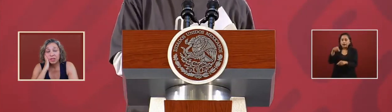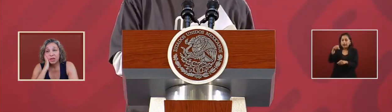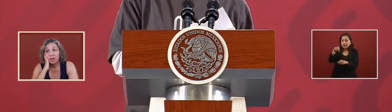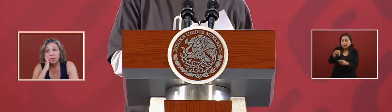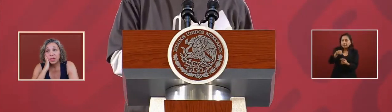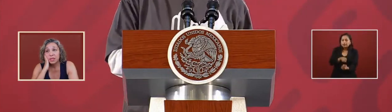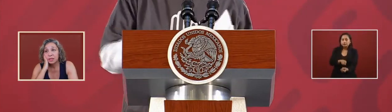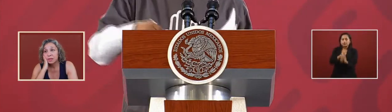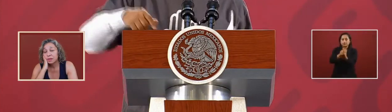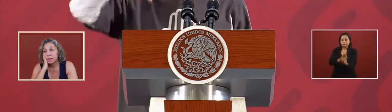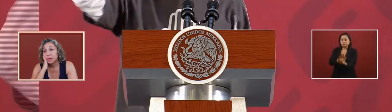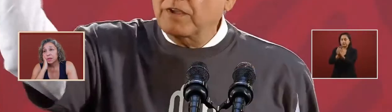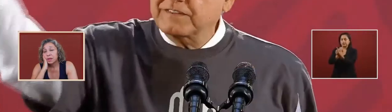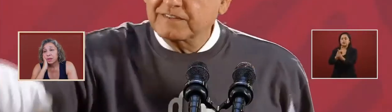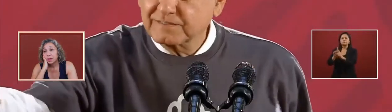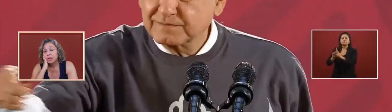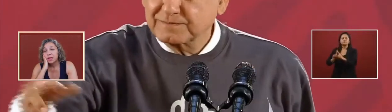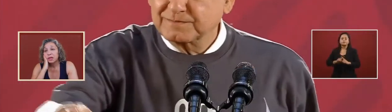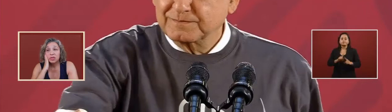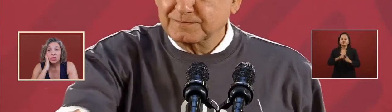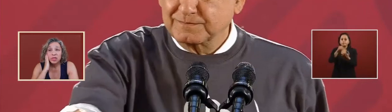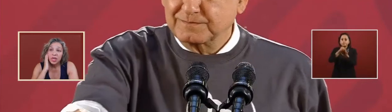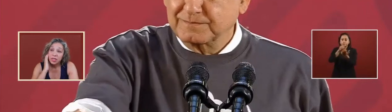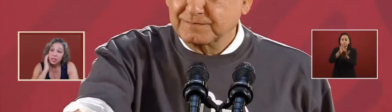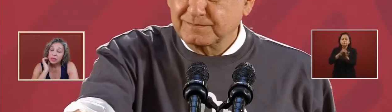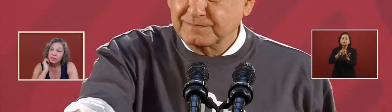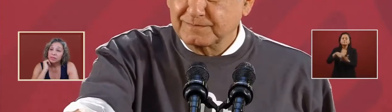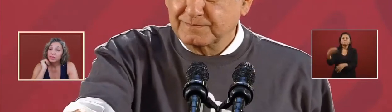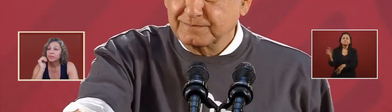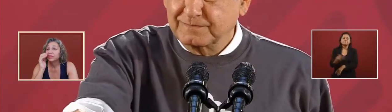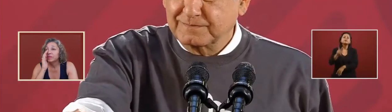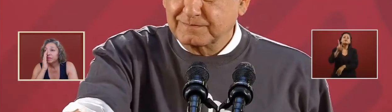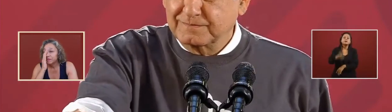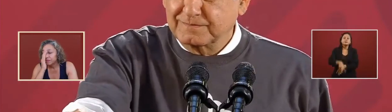false documents then it goes to the judge